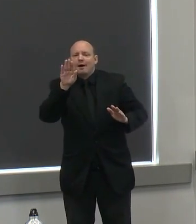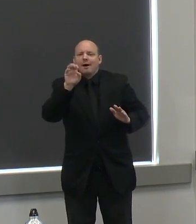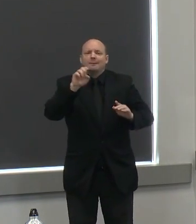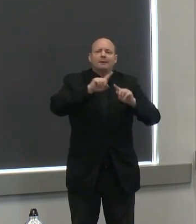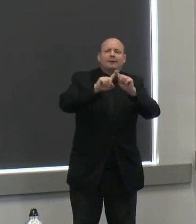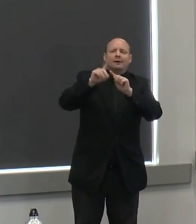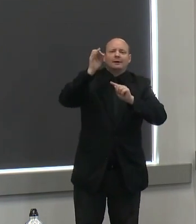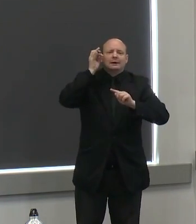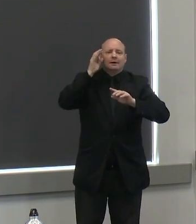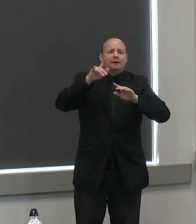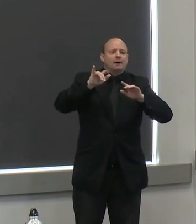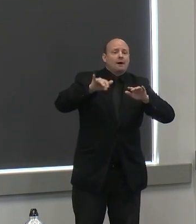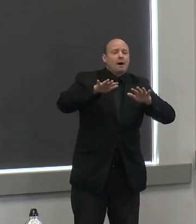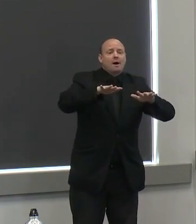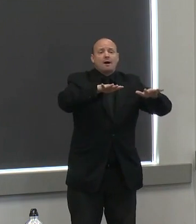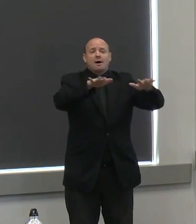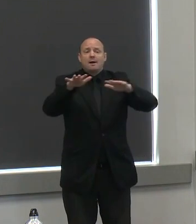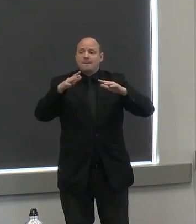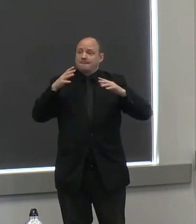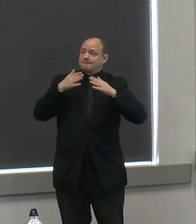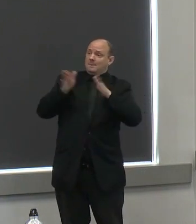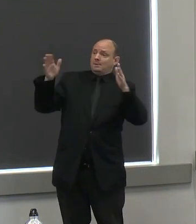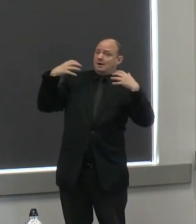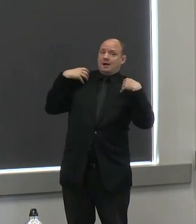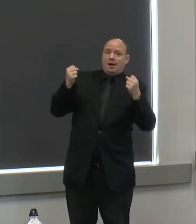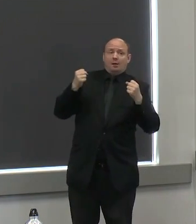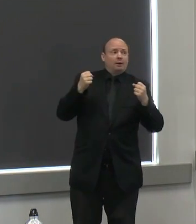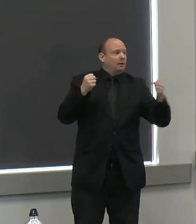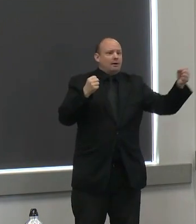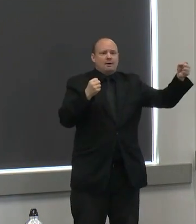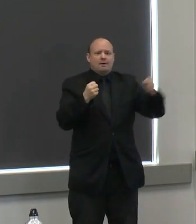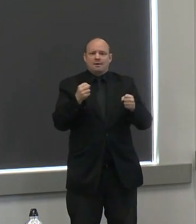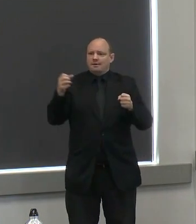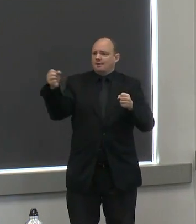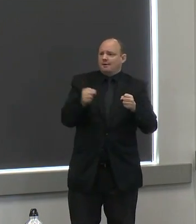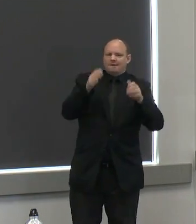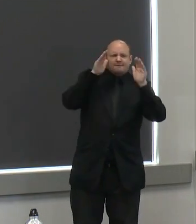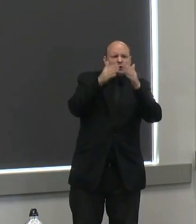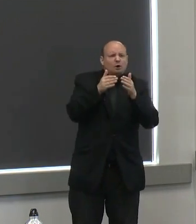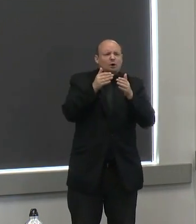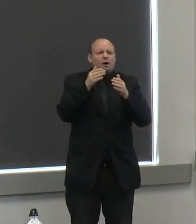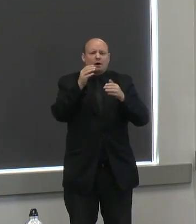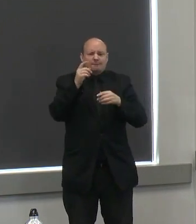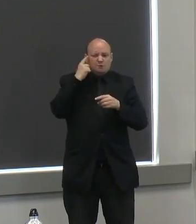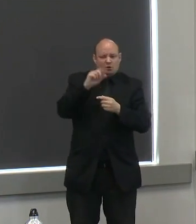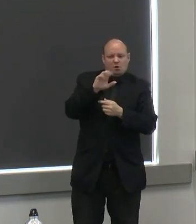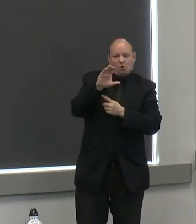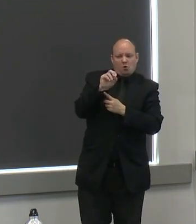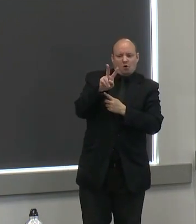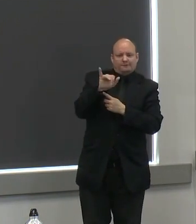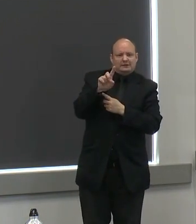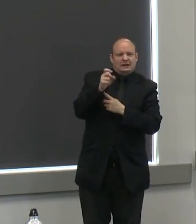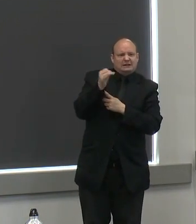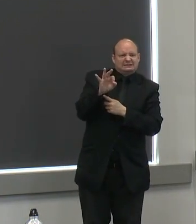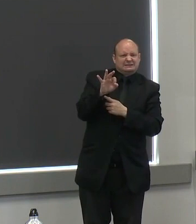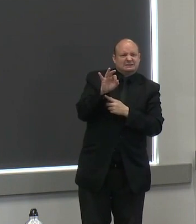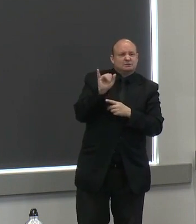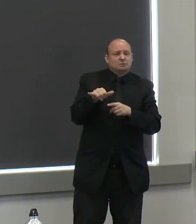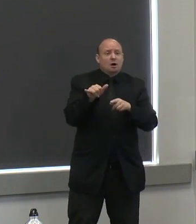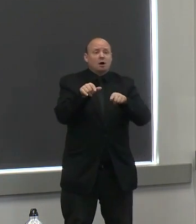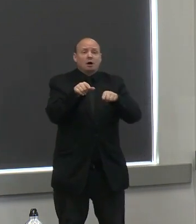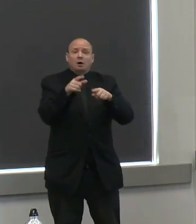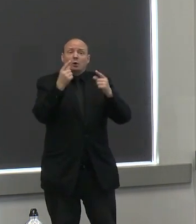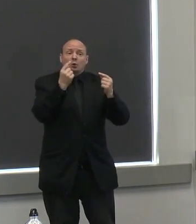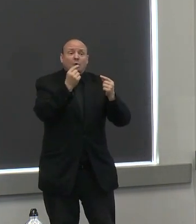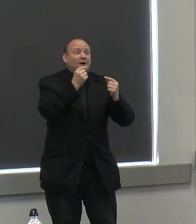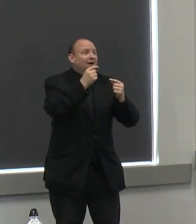public health to work on covid19 right now we know that they will need to continue to do those other jobs in public health so we want